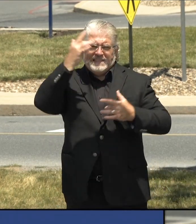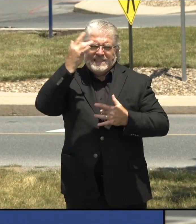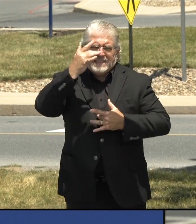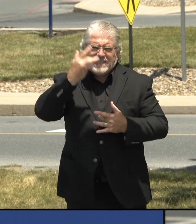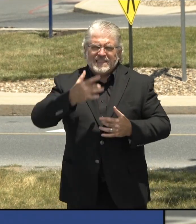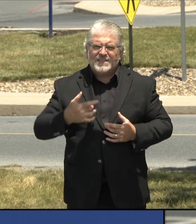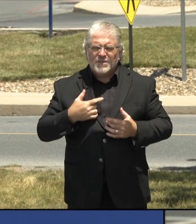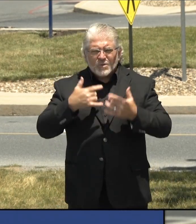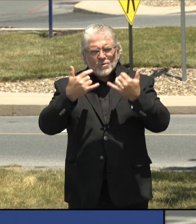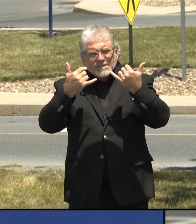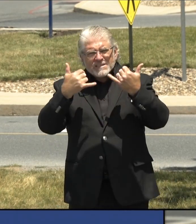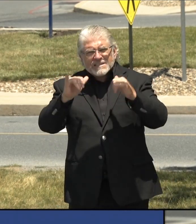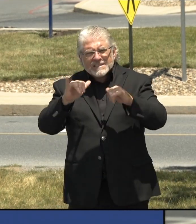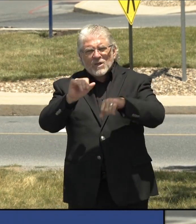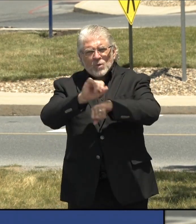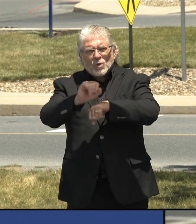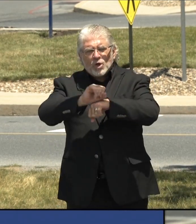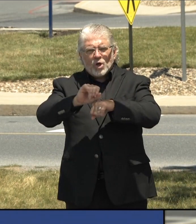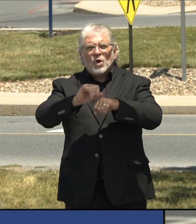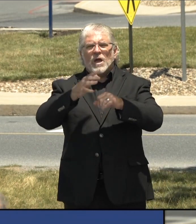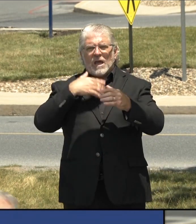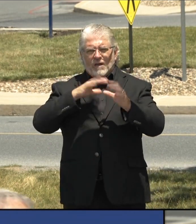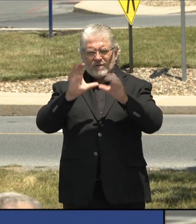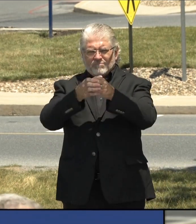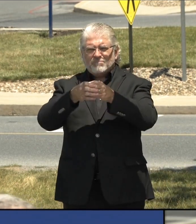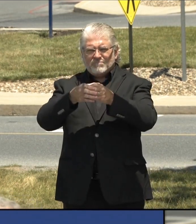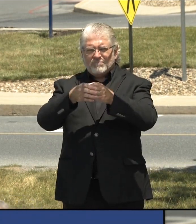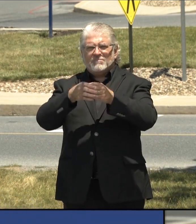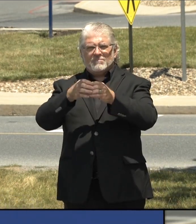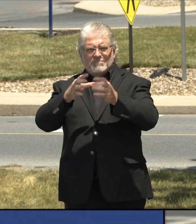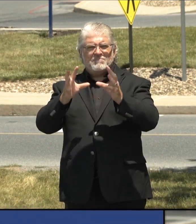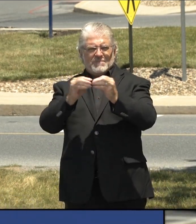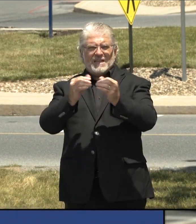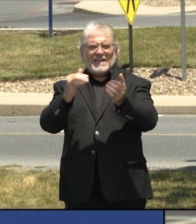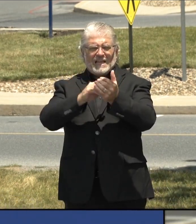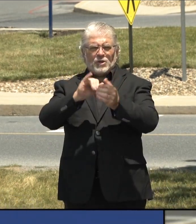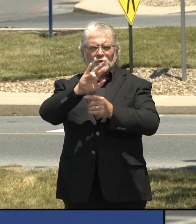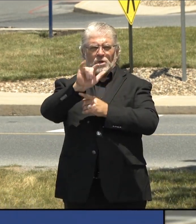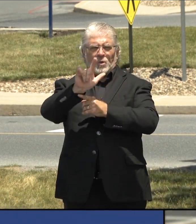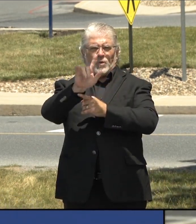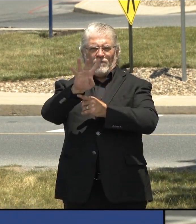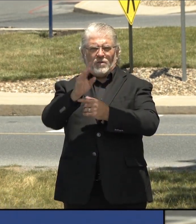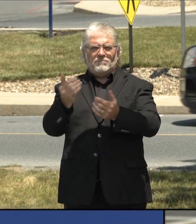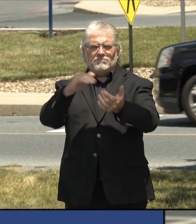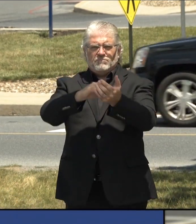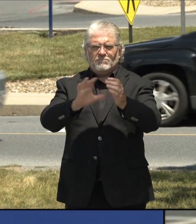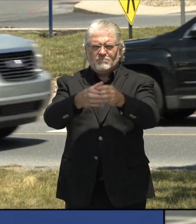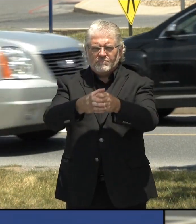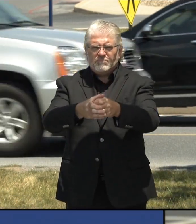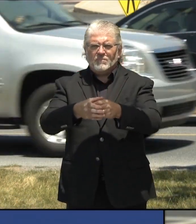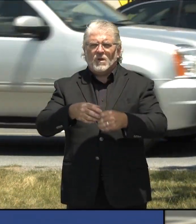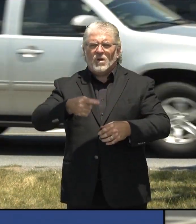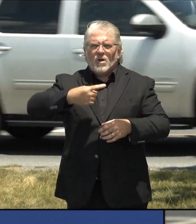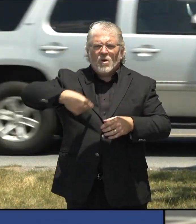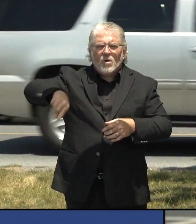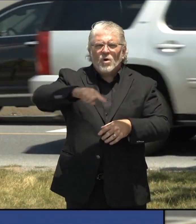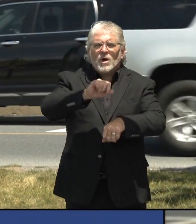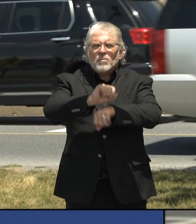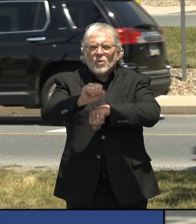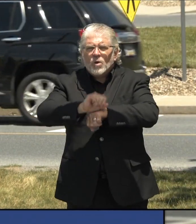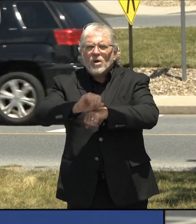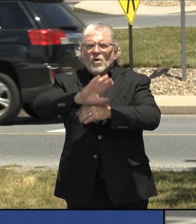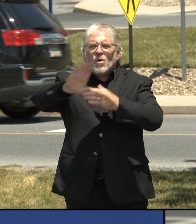by July 24th. We actually started implementing it months ago. And that is to test every employee and every